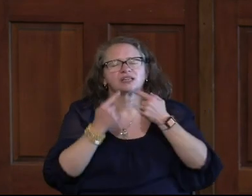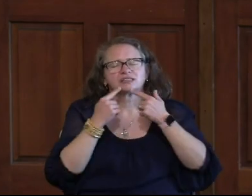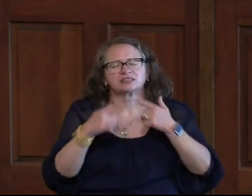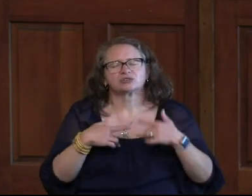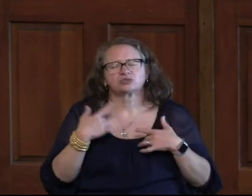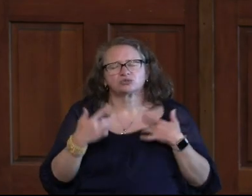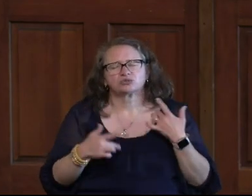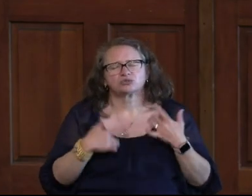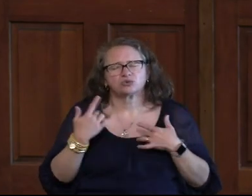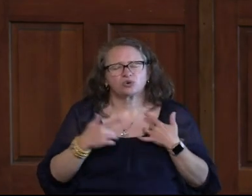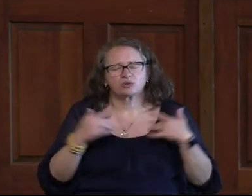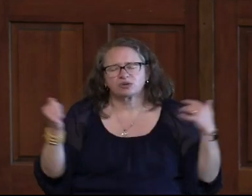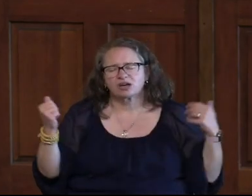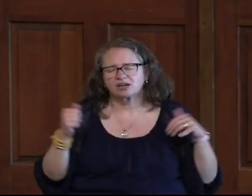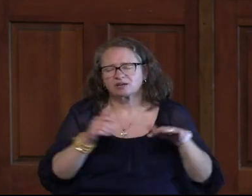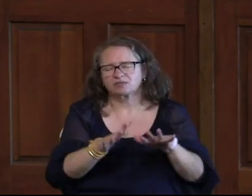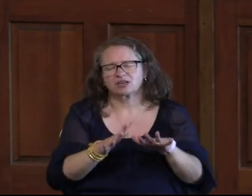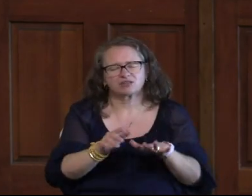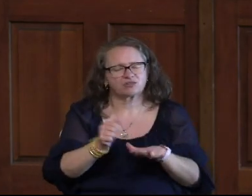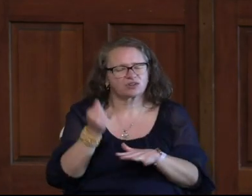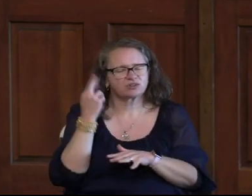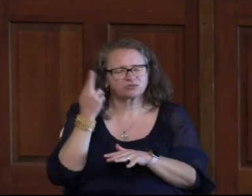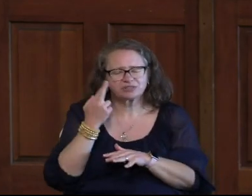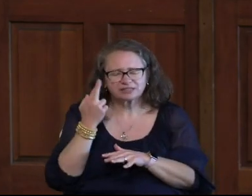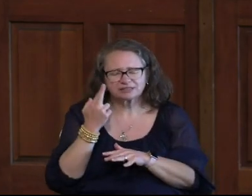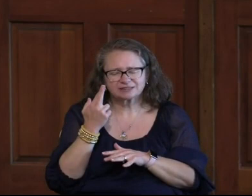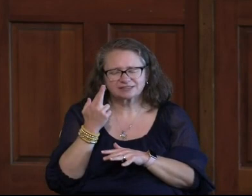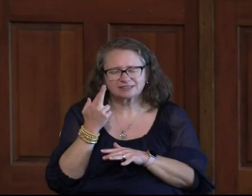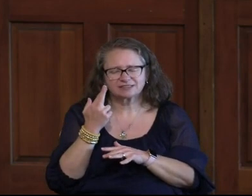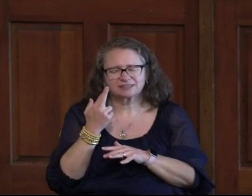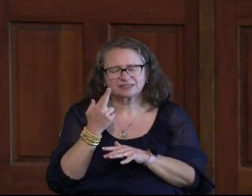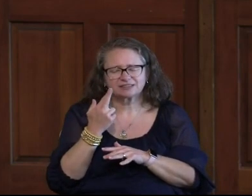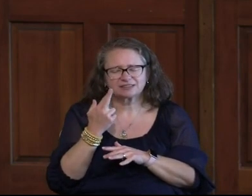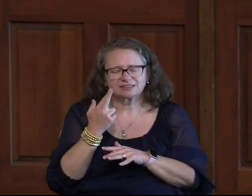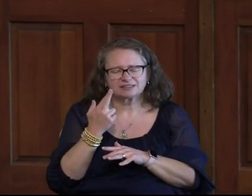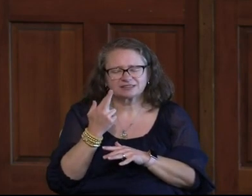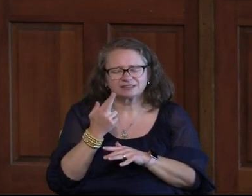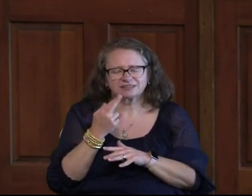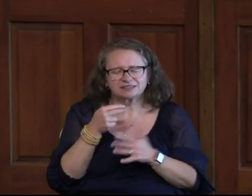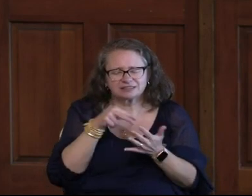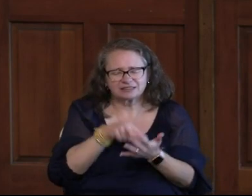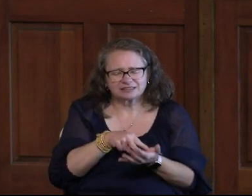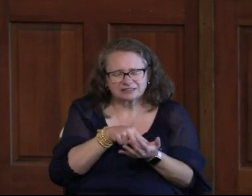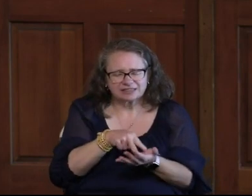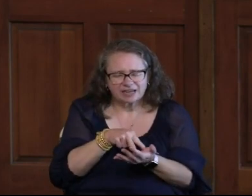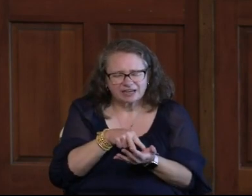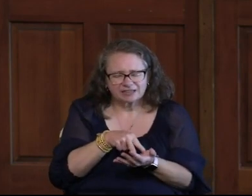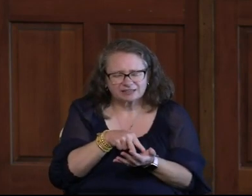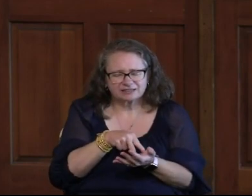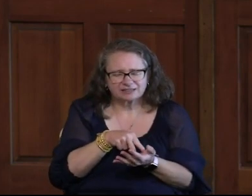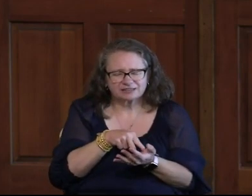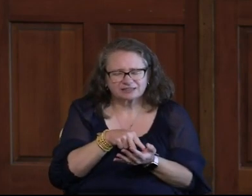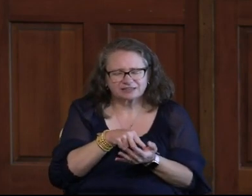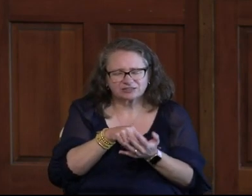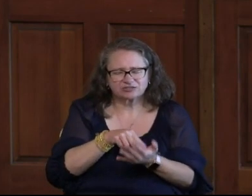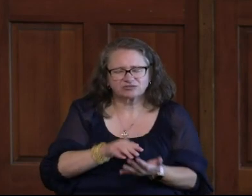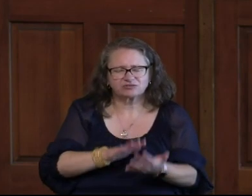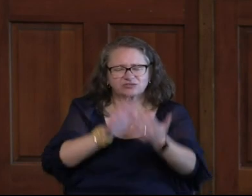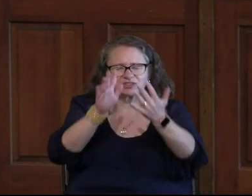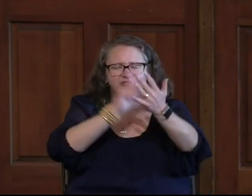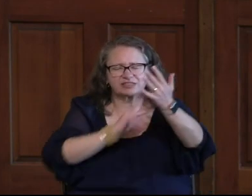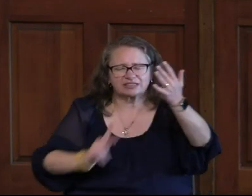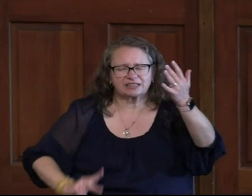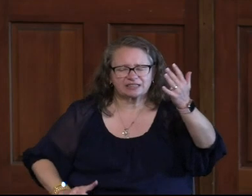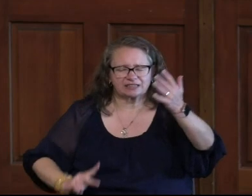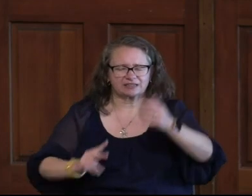us joy. We don't come together for any other reason today than to stand before the Grand